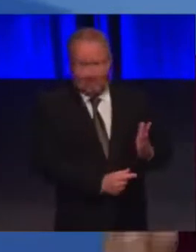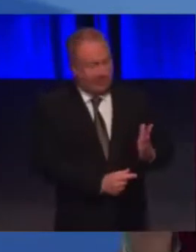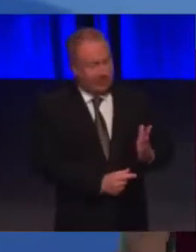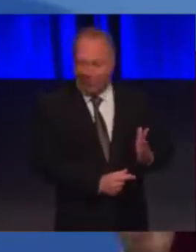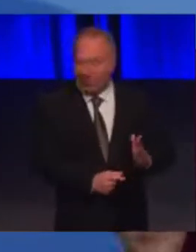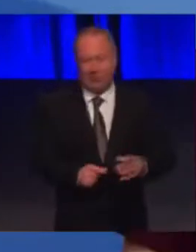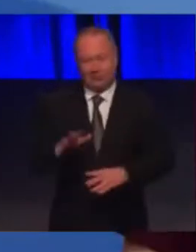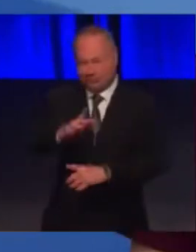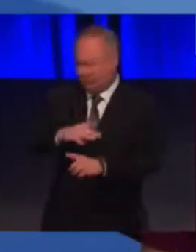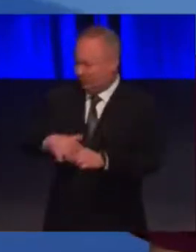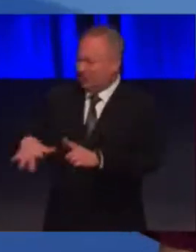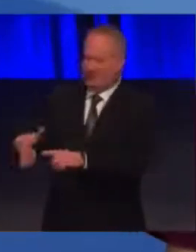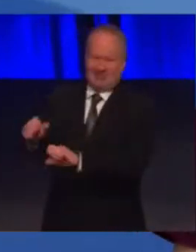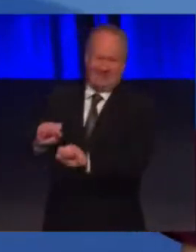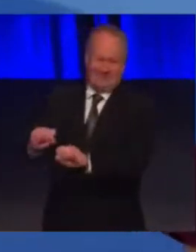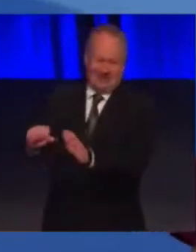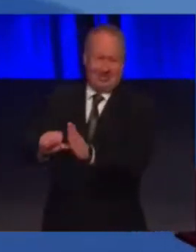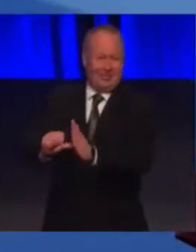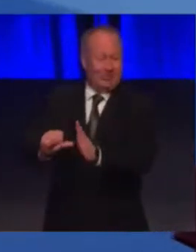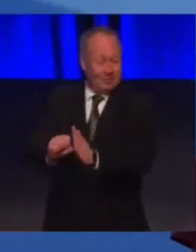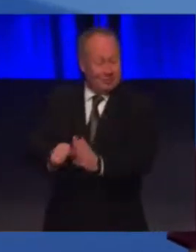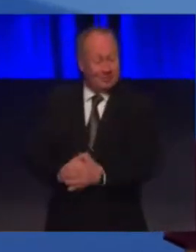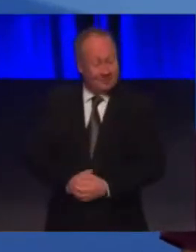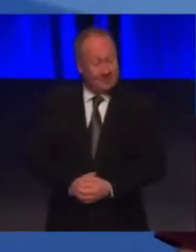and others who need change in places.